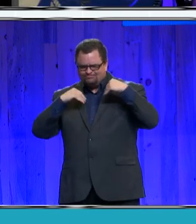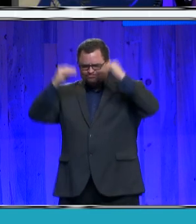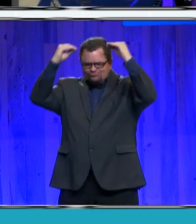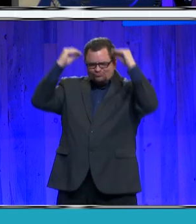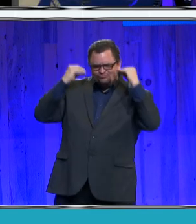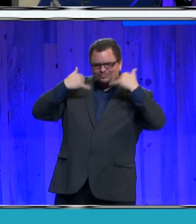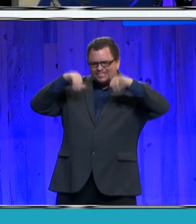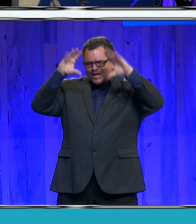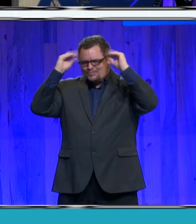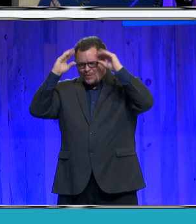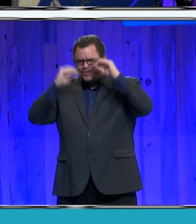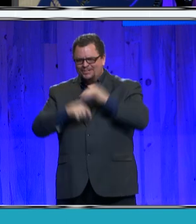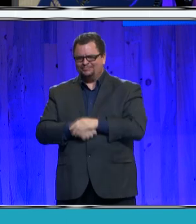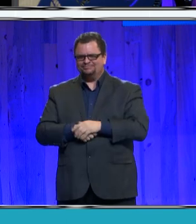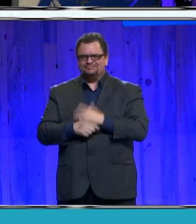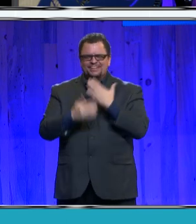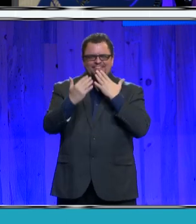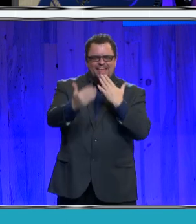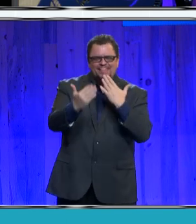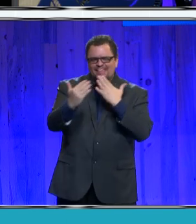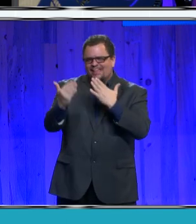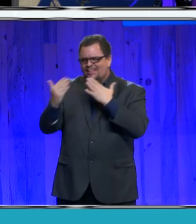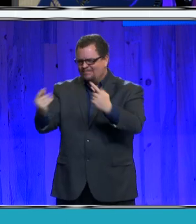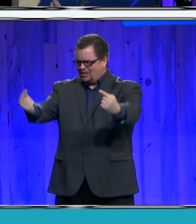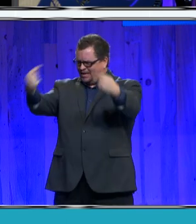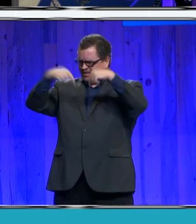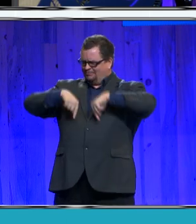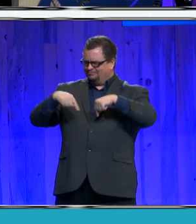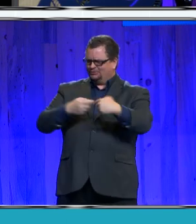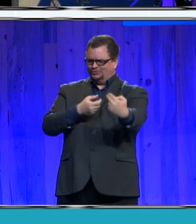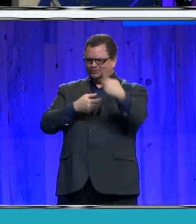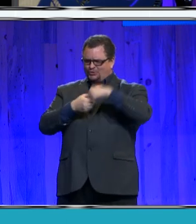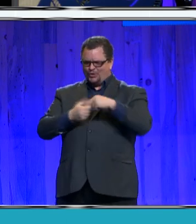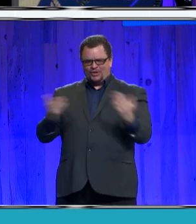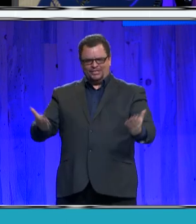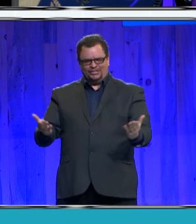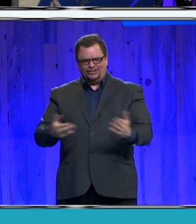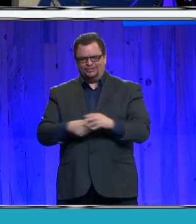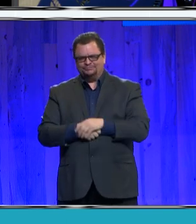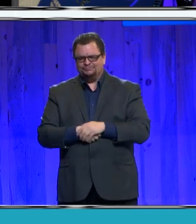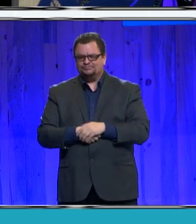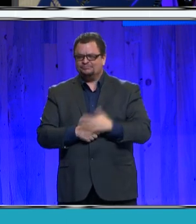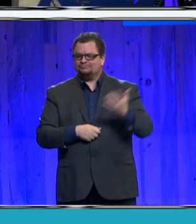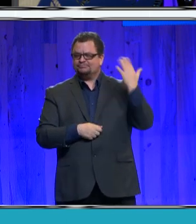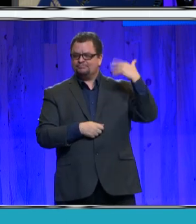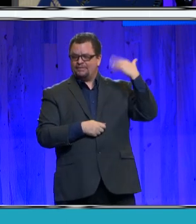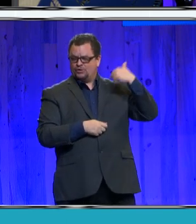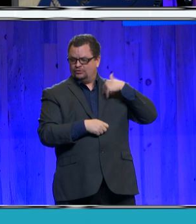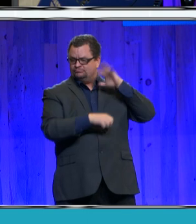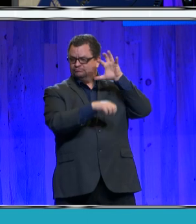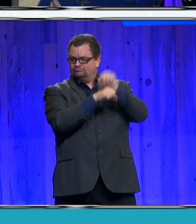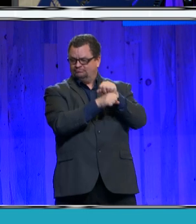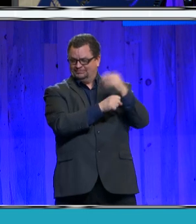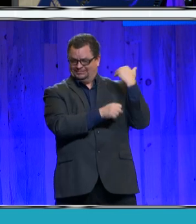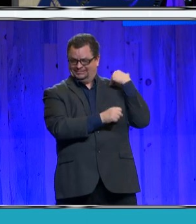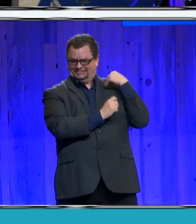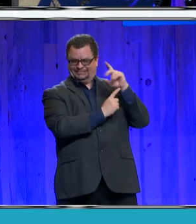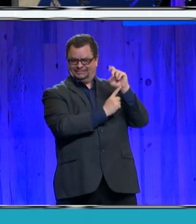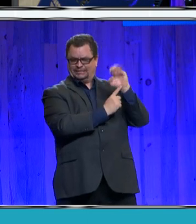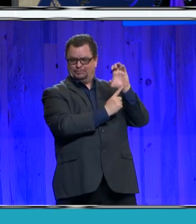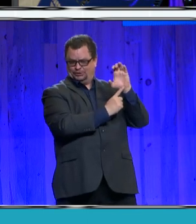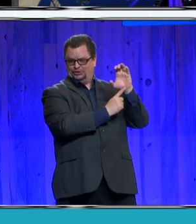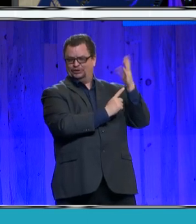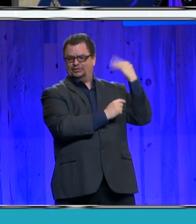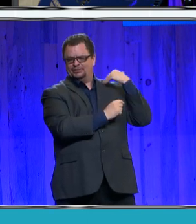for joining us for the State of the Region. As you know, we were previously scheduled to have this event in December, so thank you for your